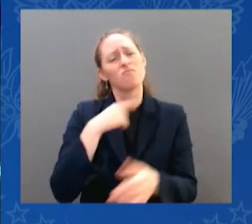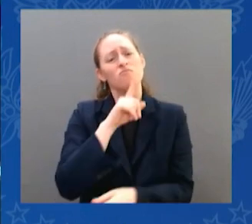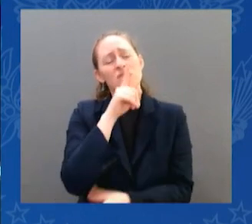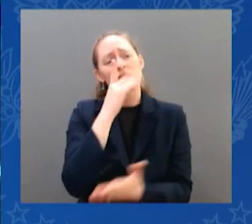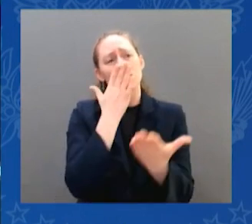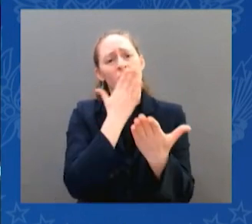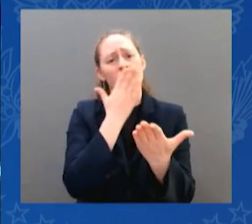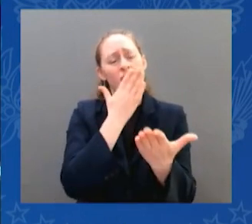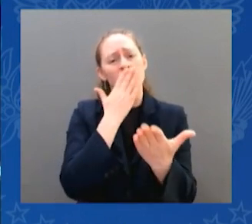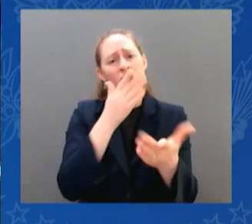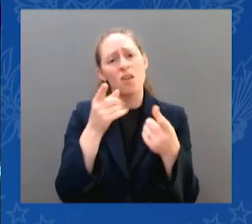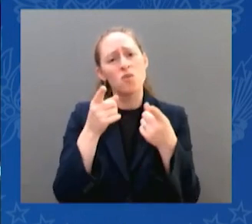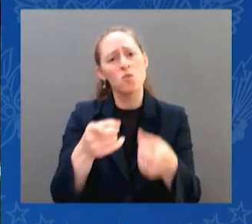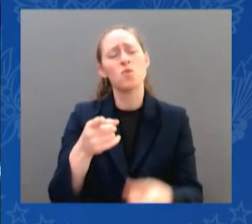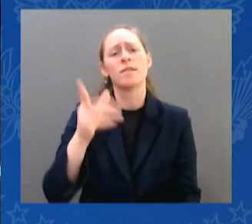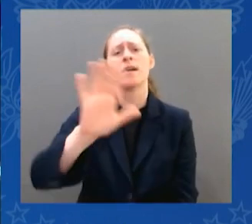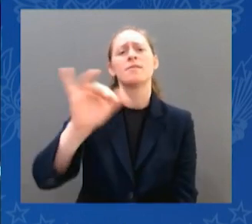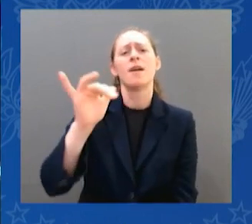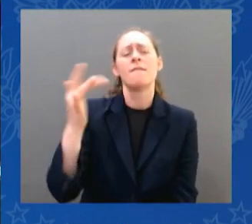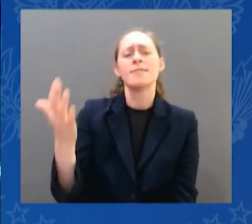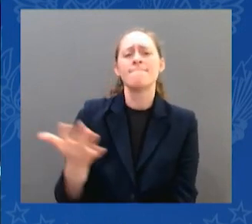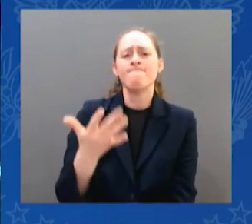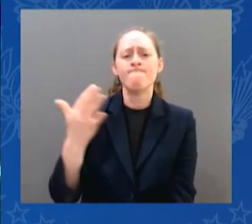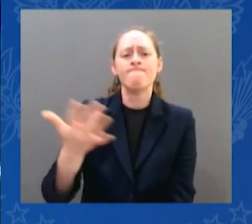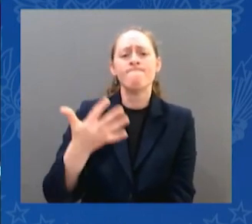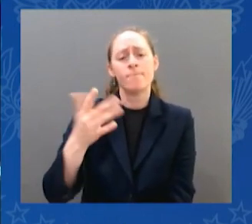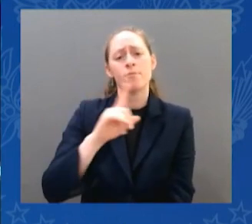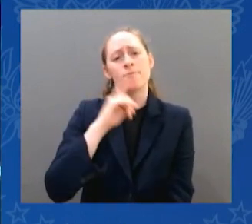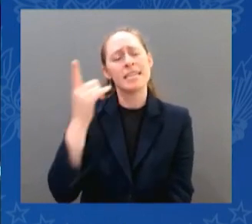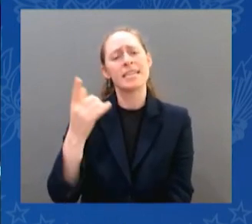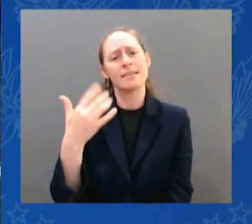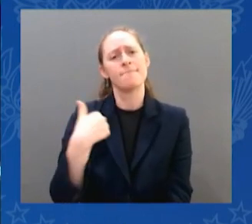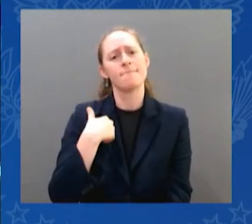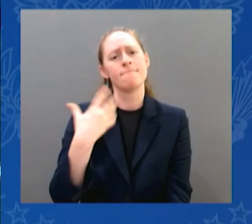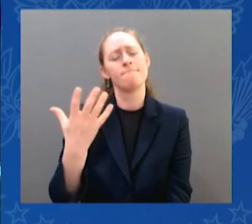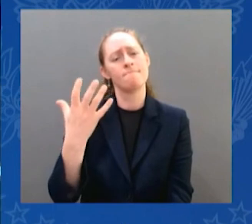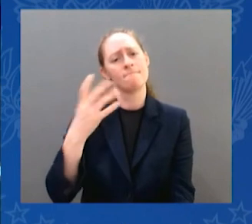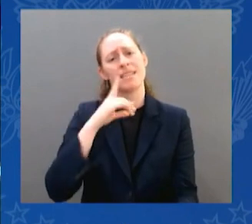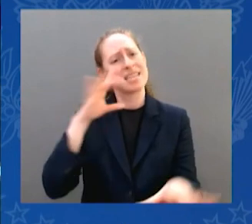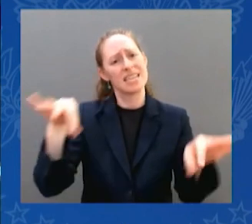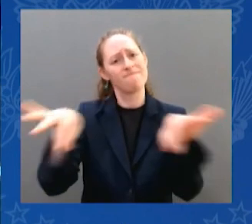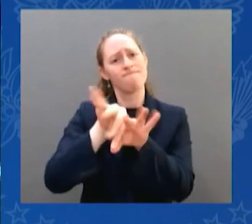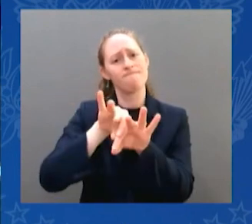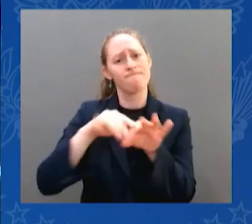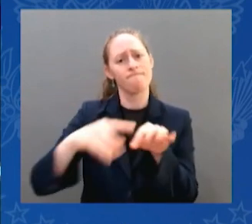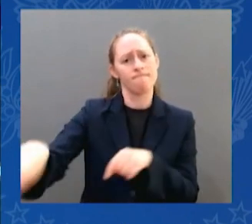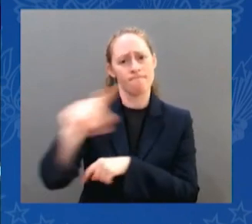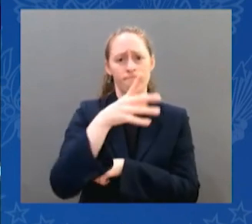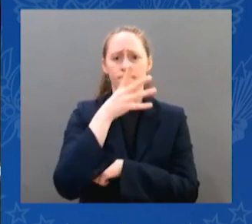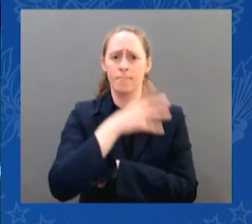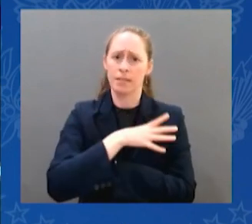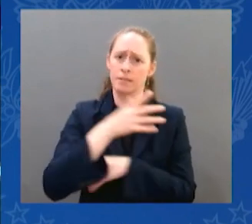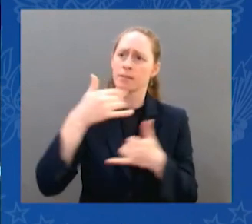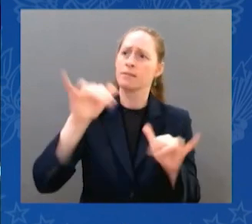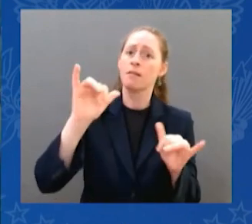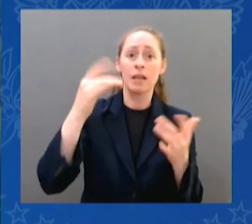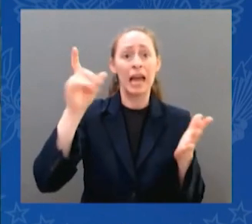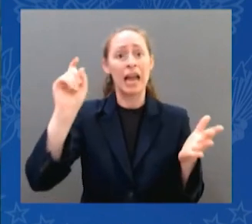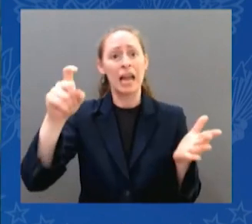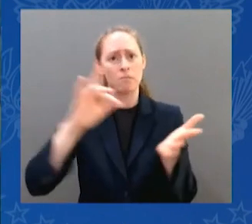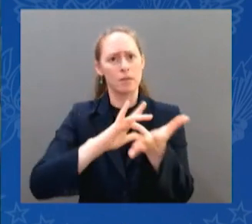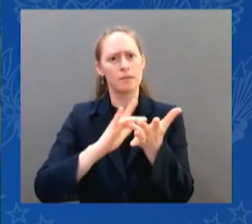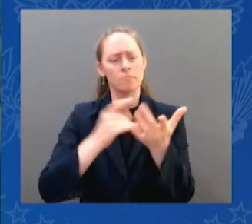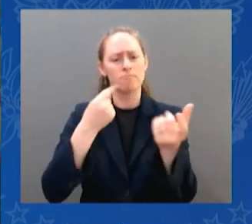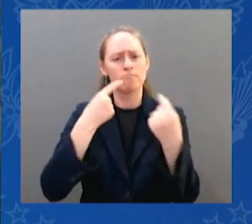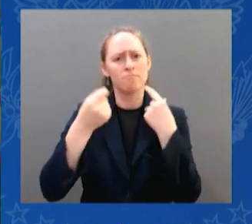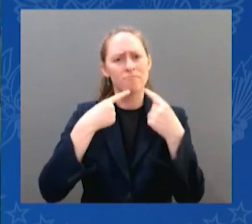able to continue to receive abortion services by mail. This is going to be a battle that people would not have foreseen. We want to